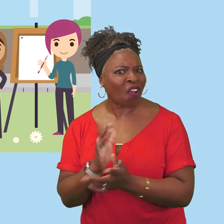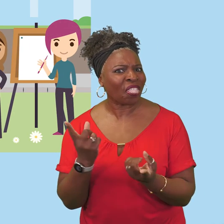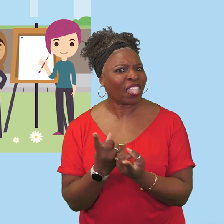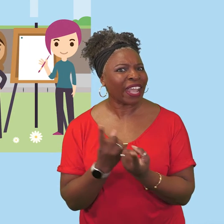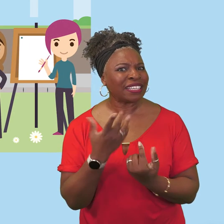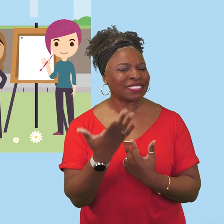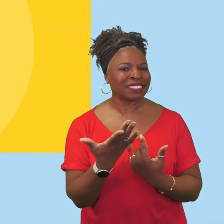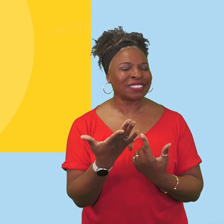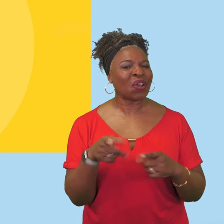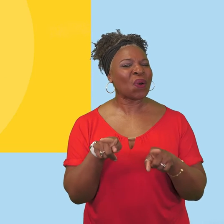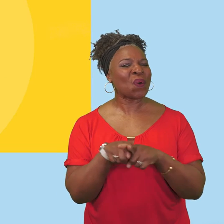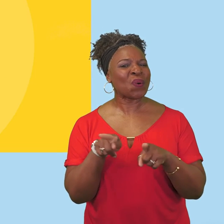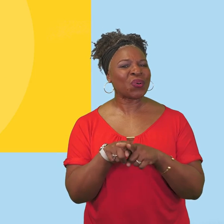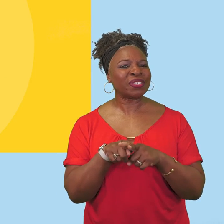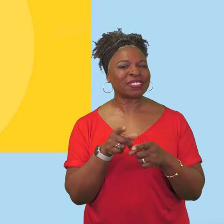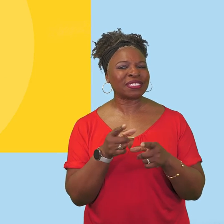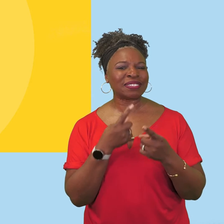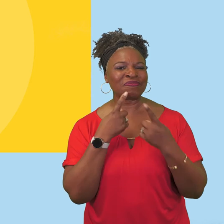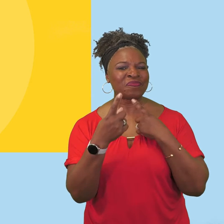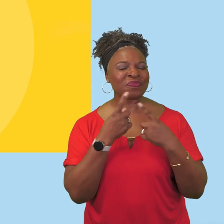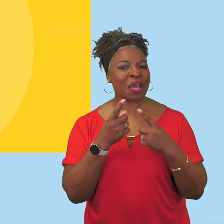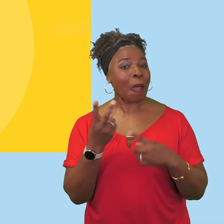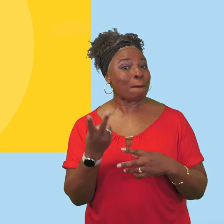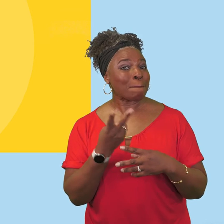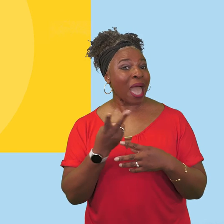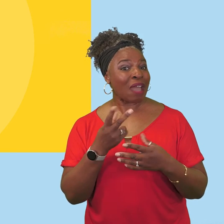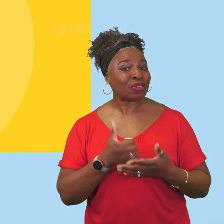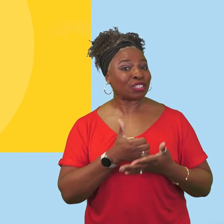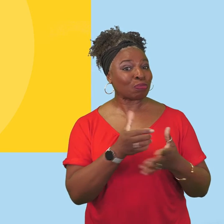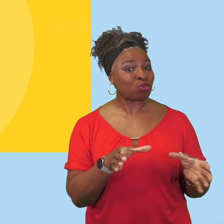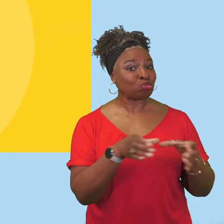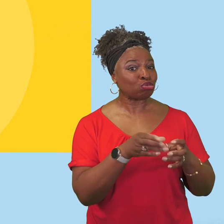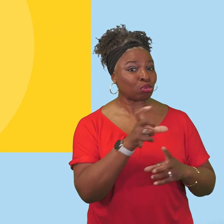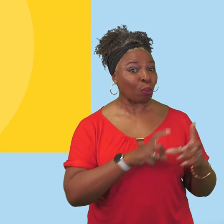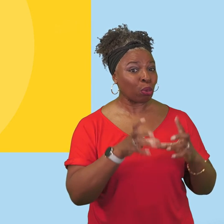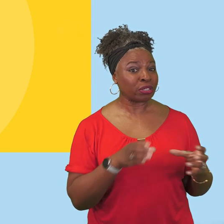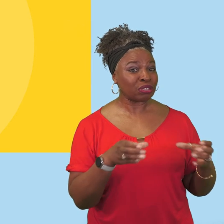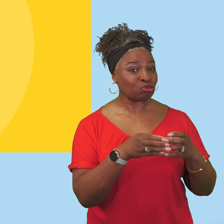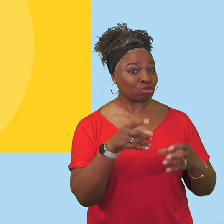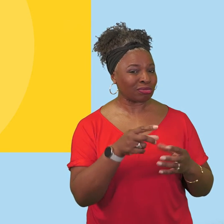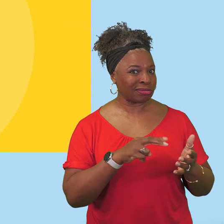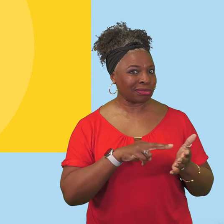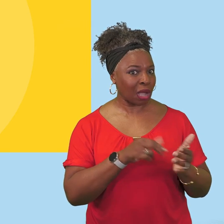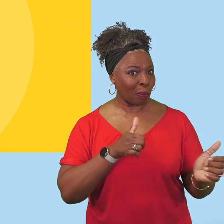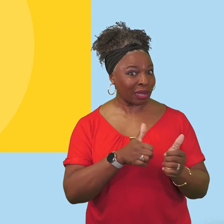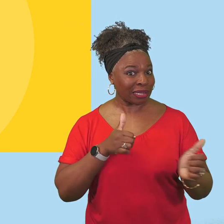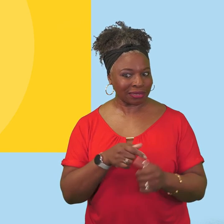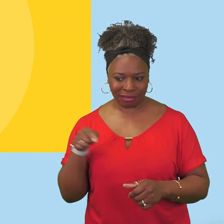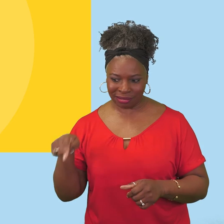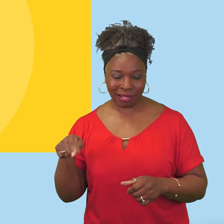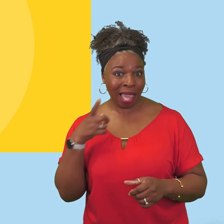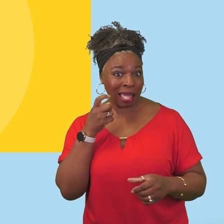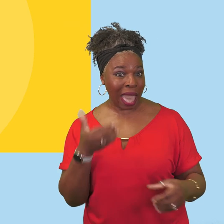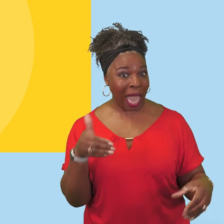area there will also be information on parent support groups community groups and organizations children and young